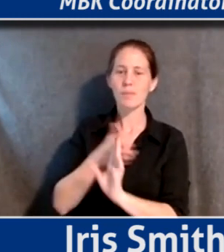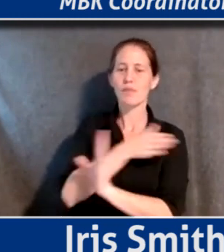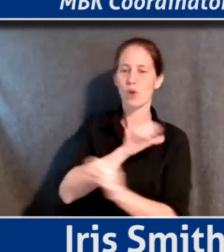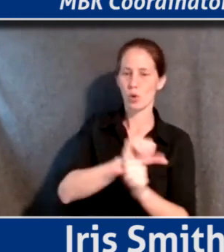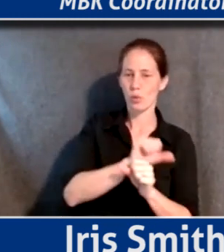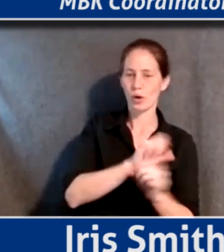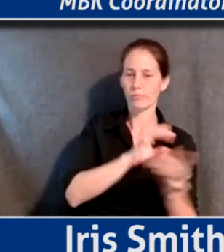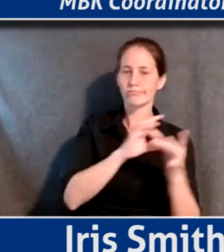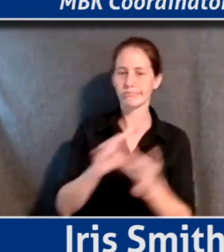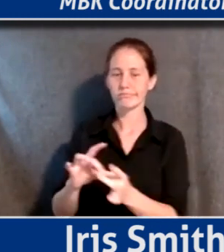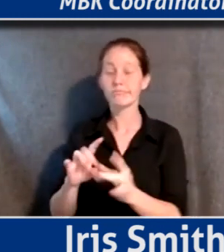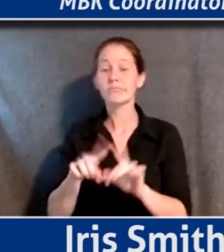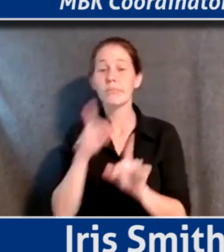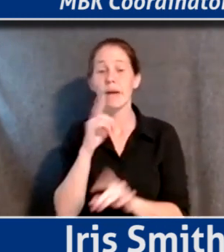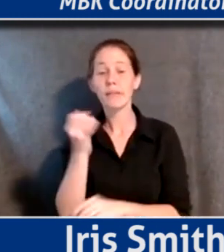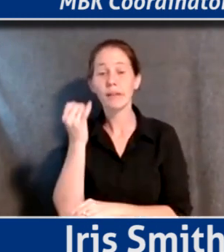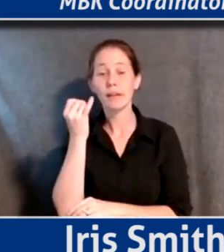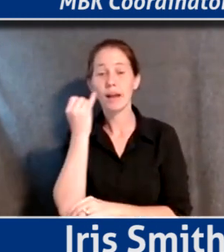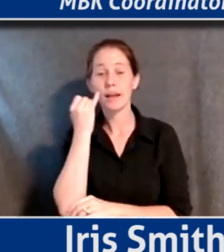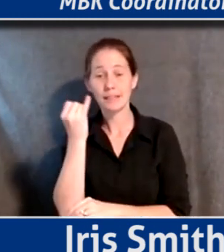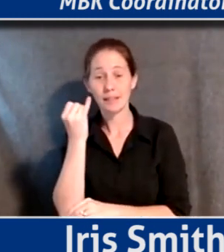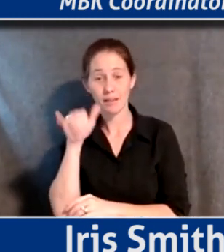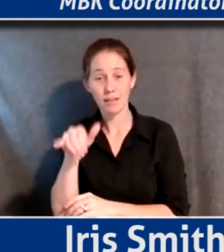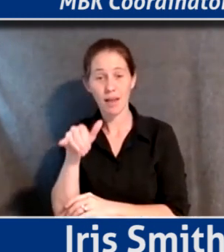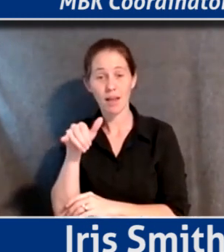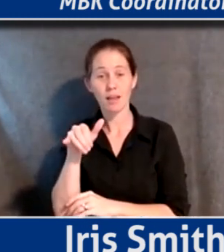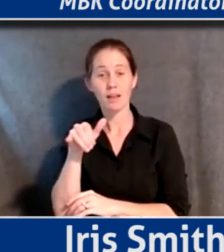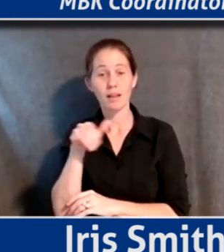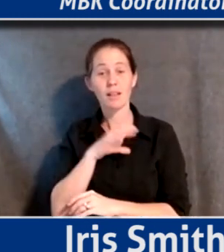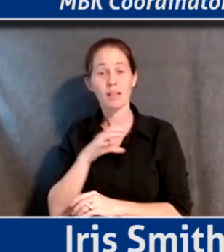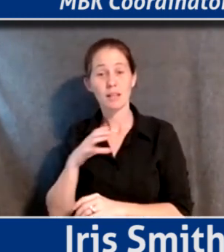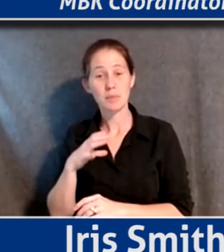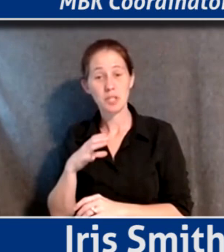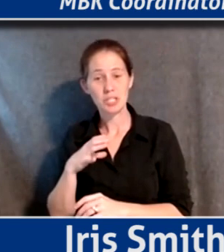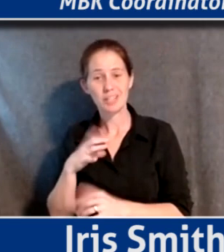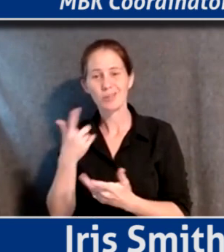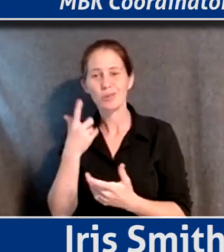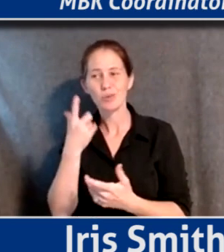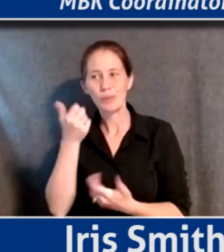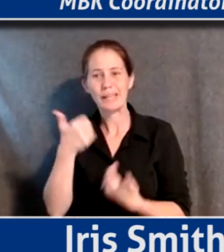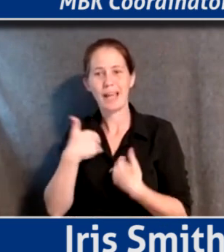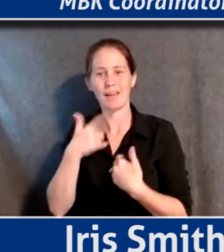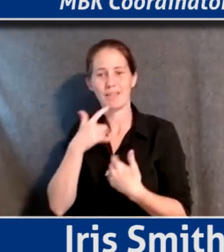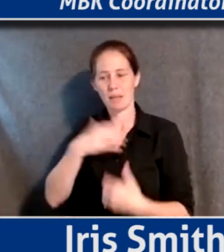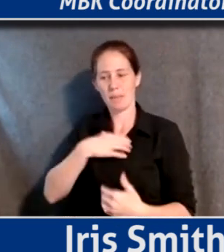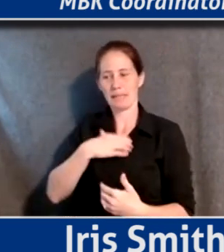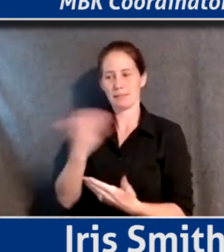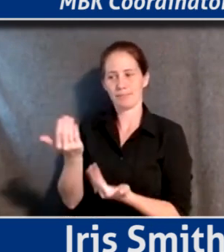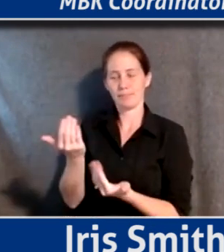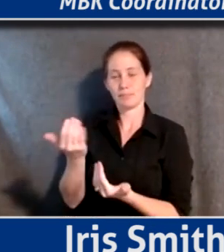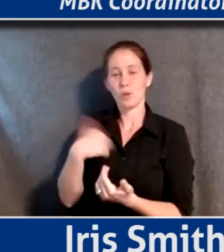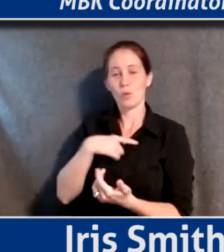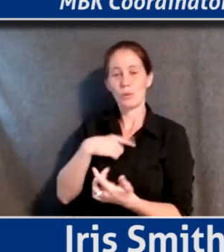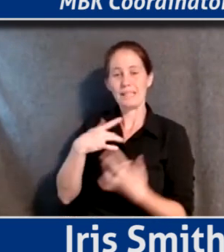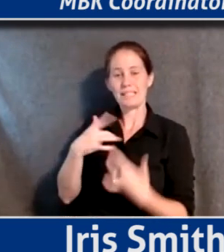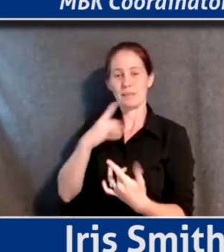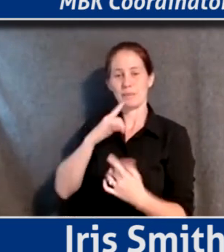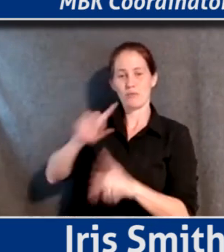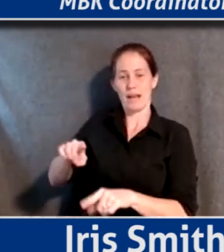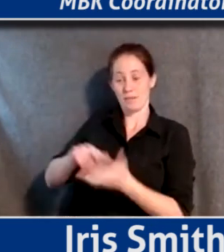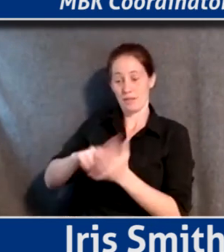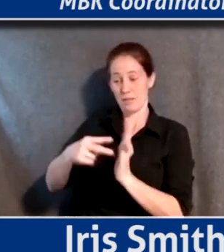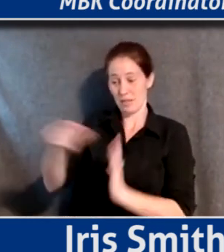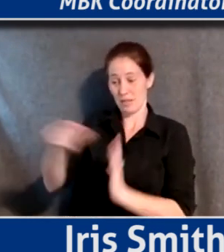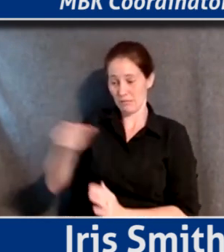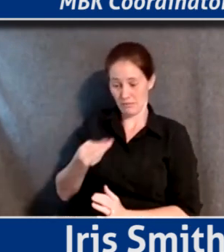is the idea that the Commission, you know, because we take complaints, we tend to be reactive, right? So somebody brings us a